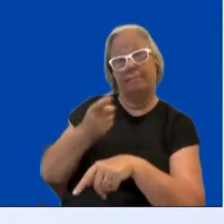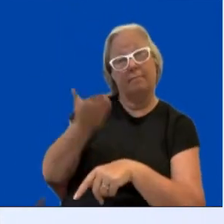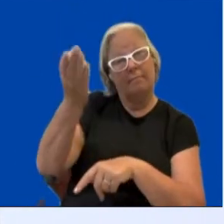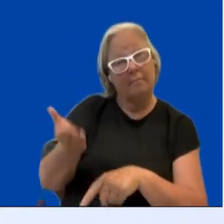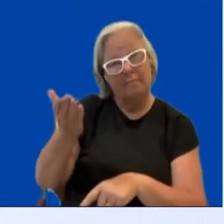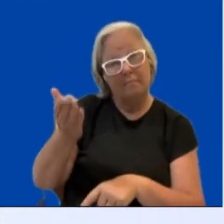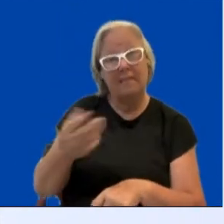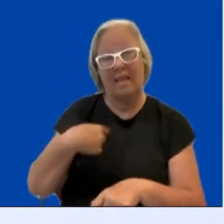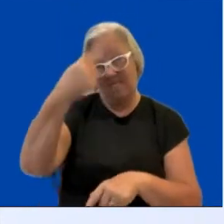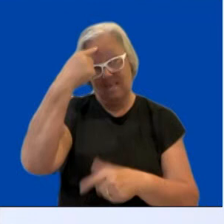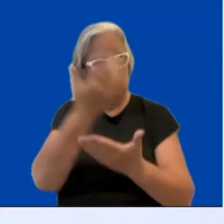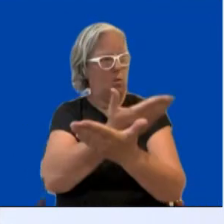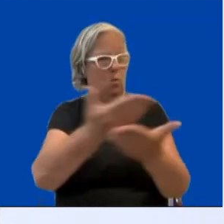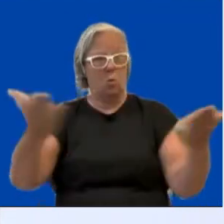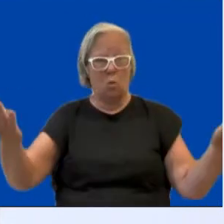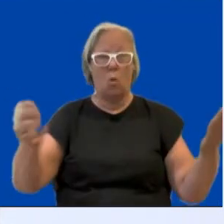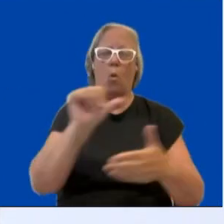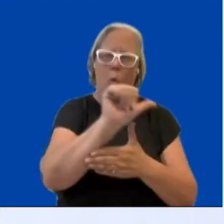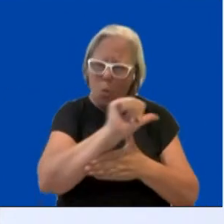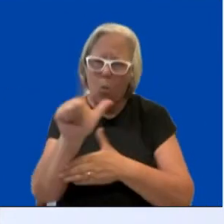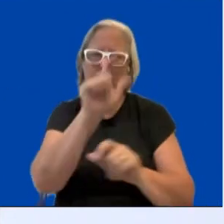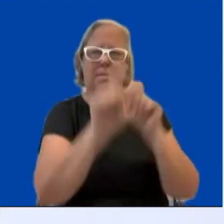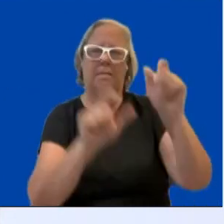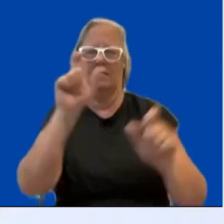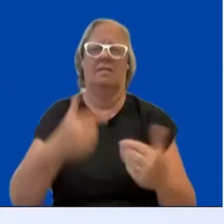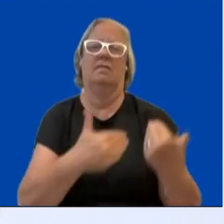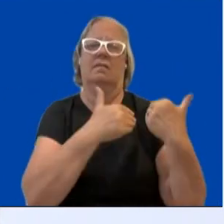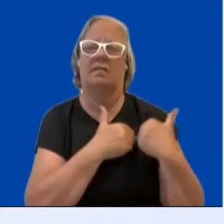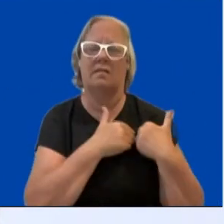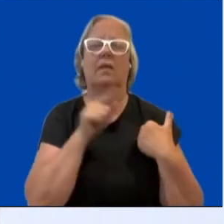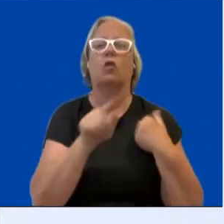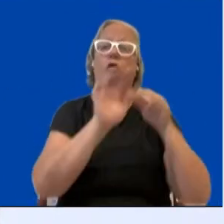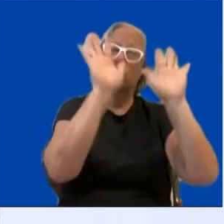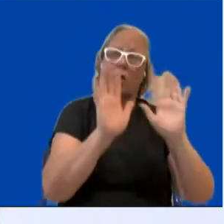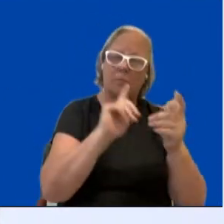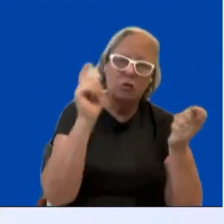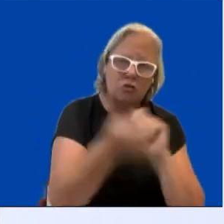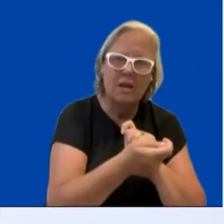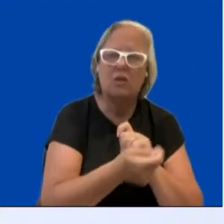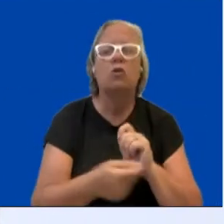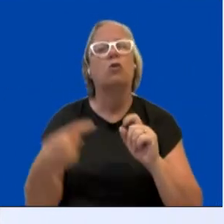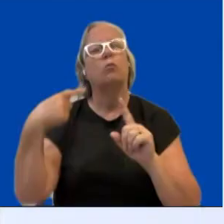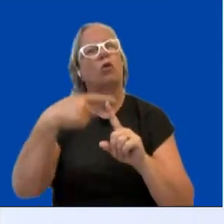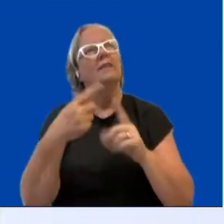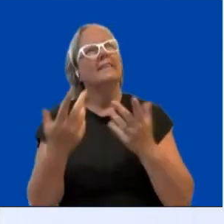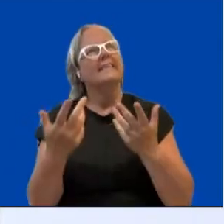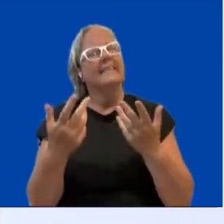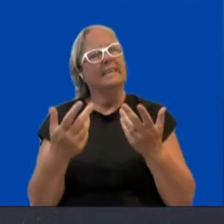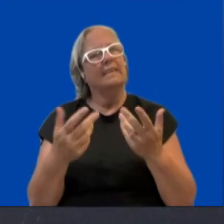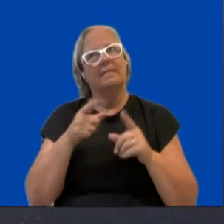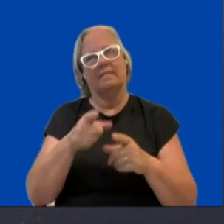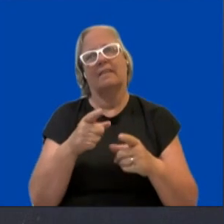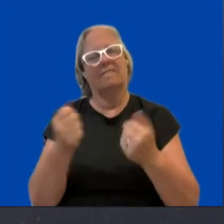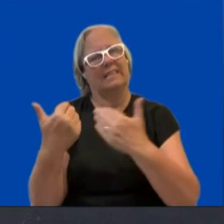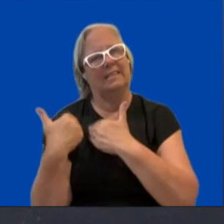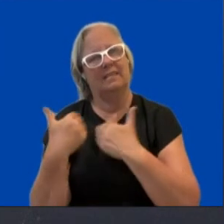combating climate change. And I hope also in today's discussions it will become clear how also at an individual